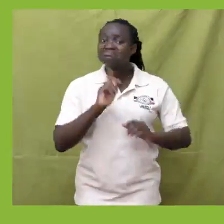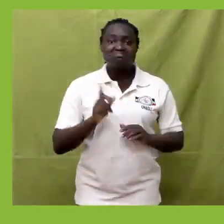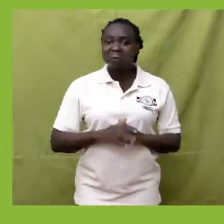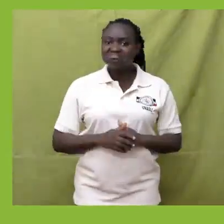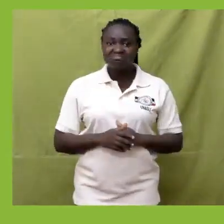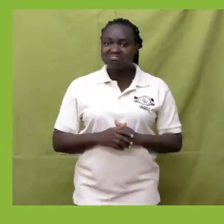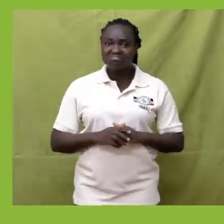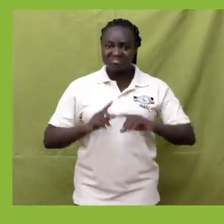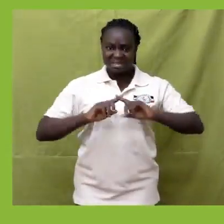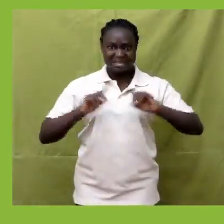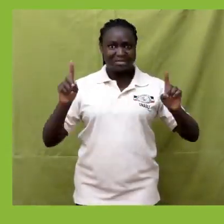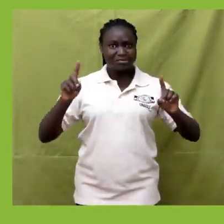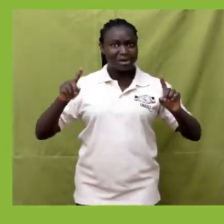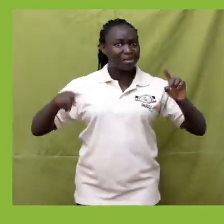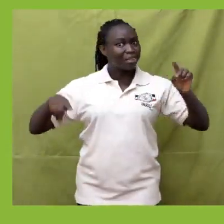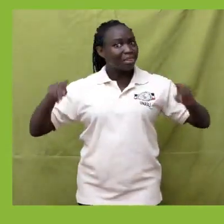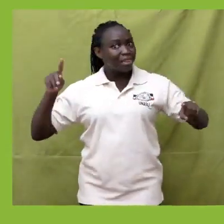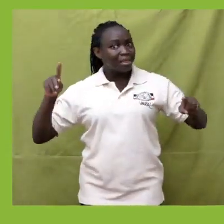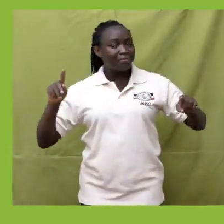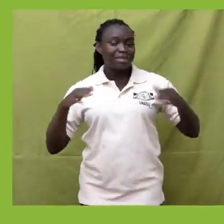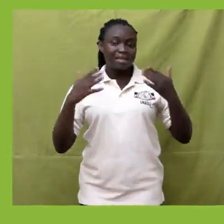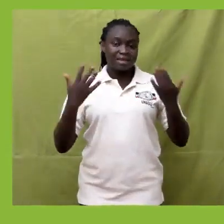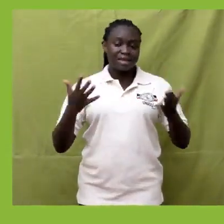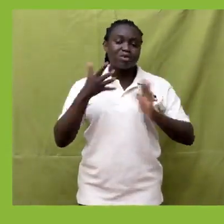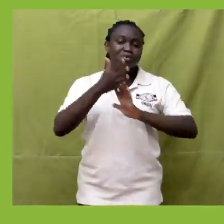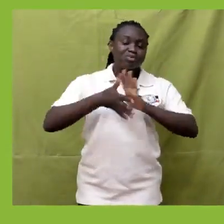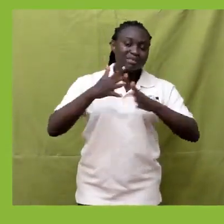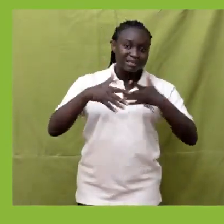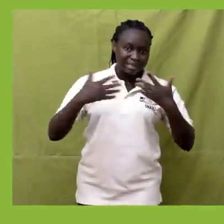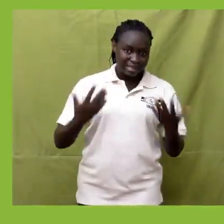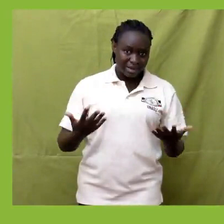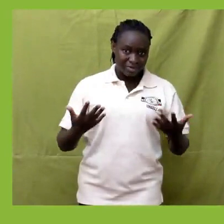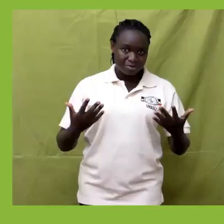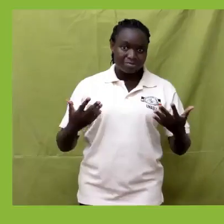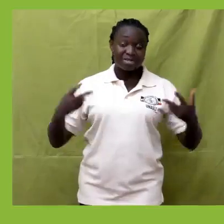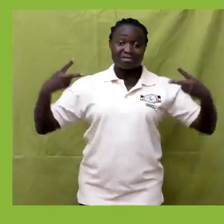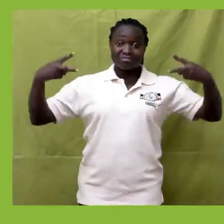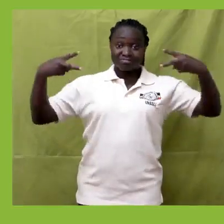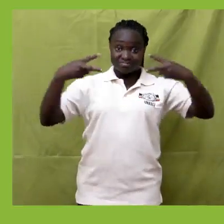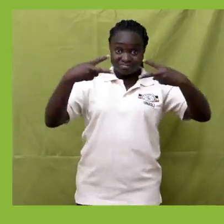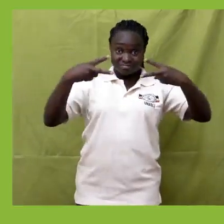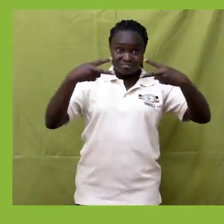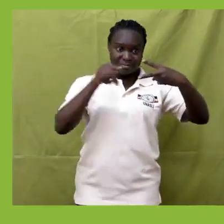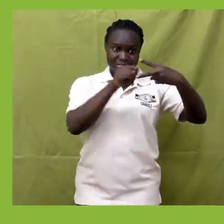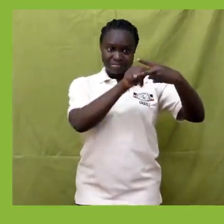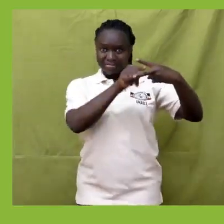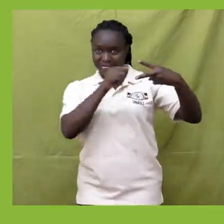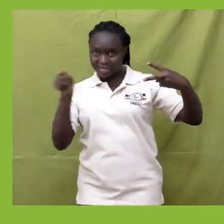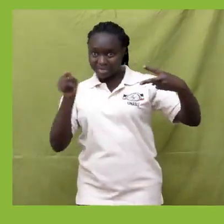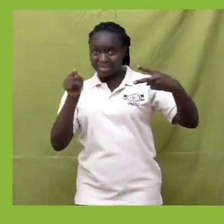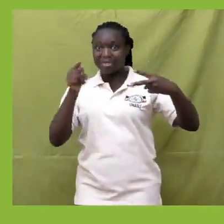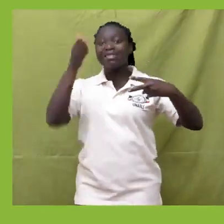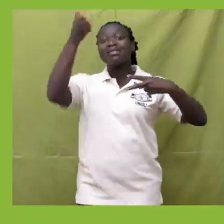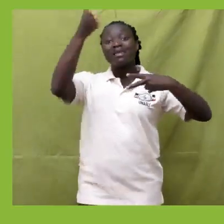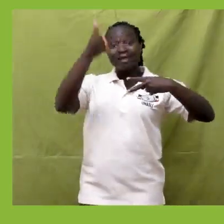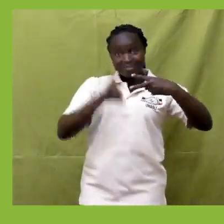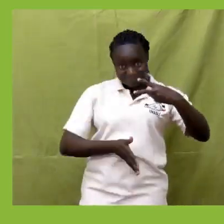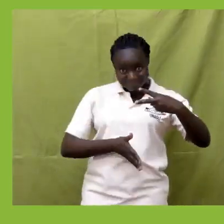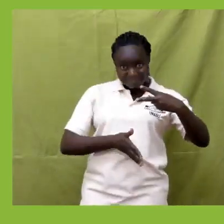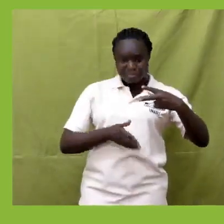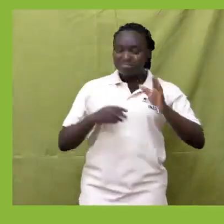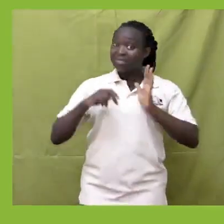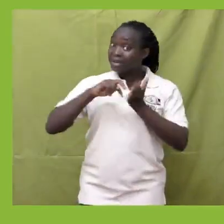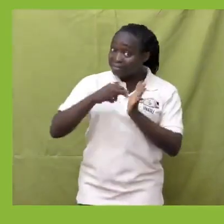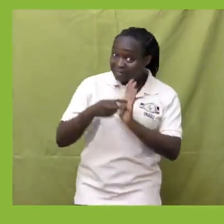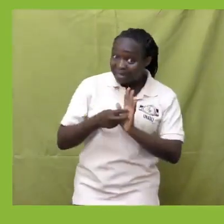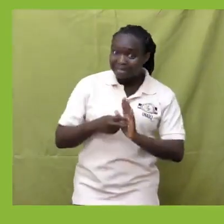So we use the symbol for non-equivalent to describe sets which are